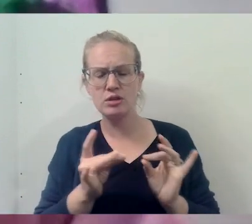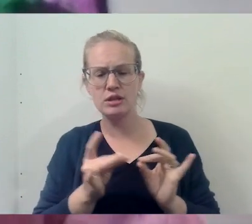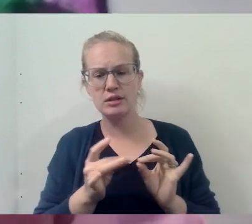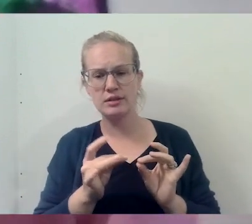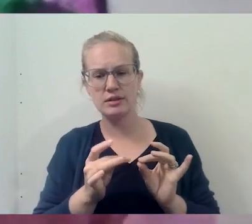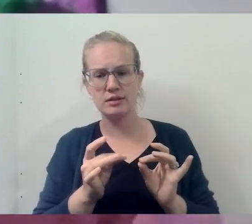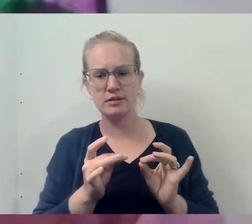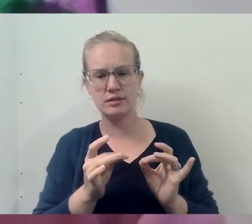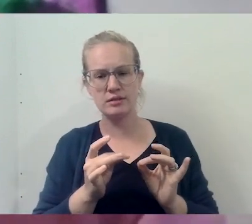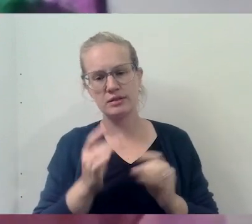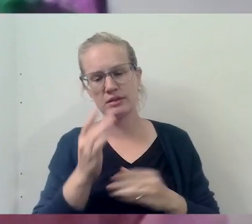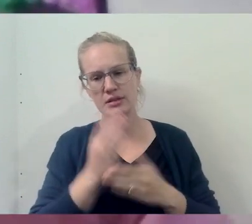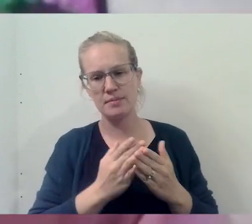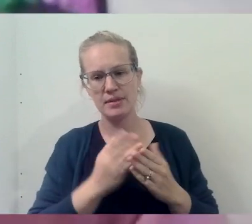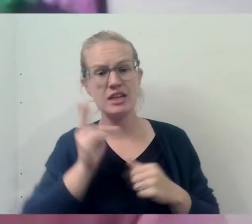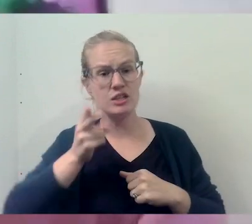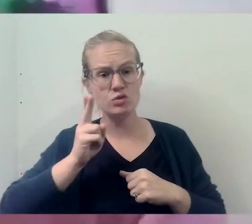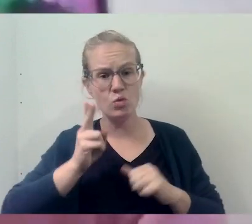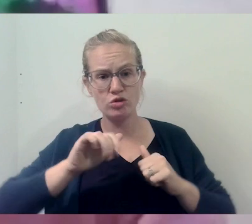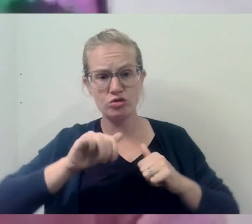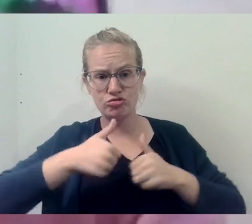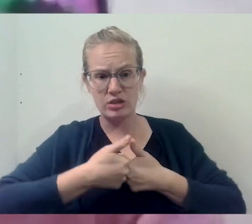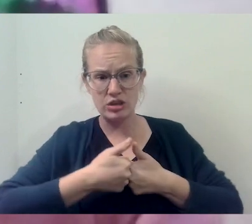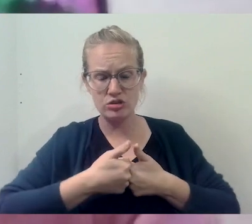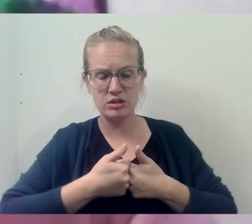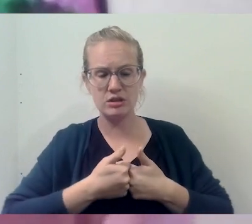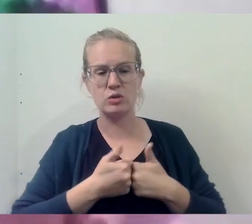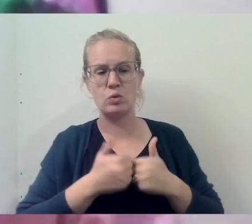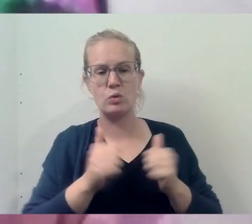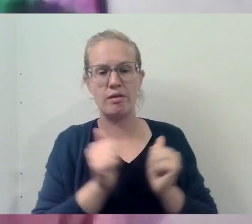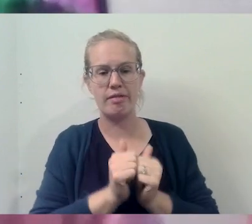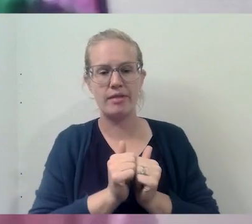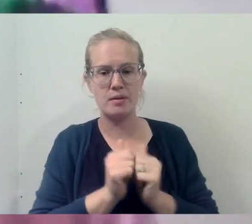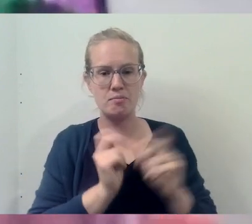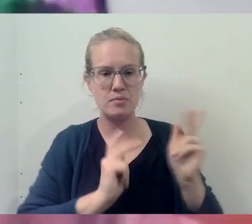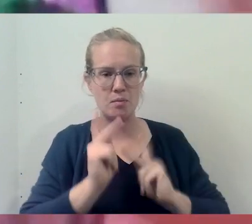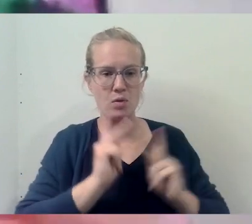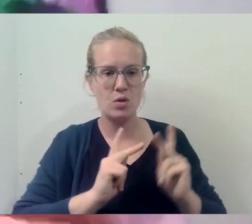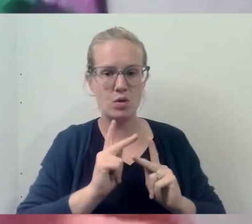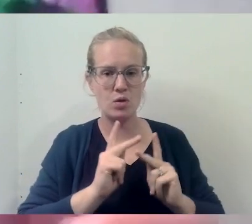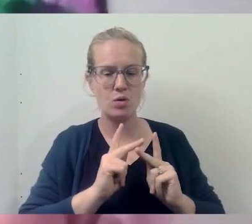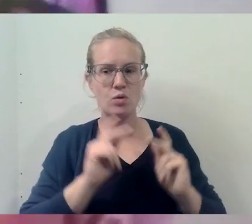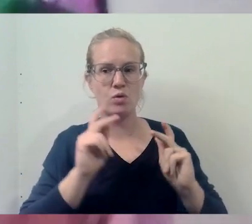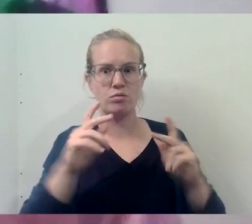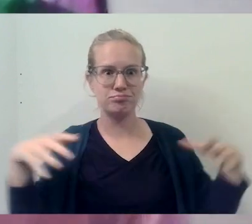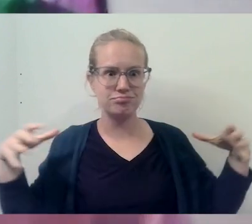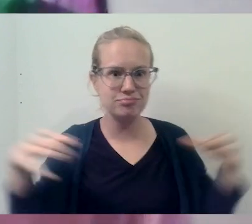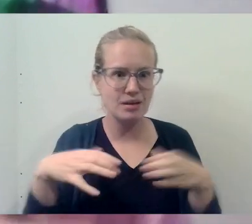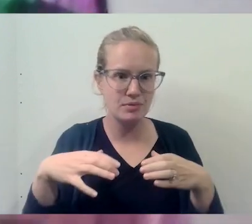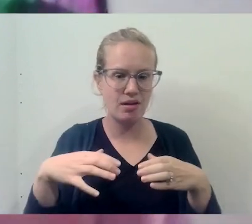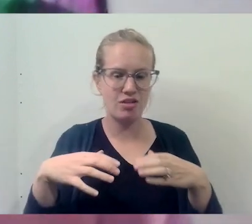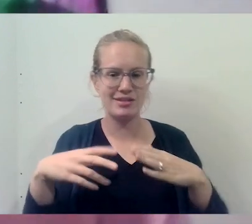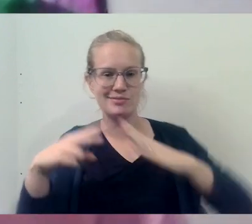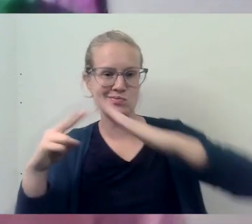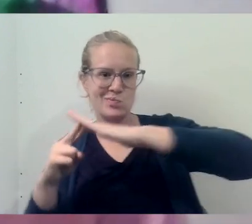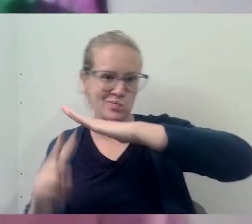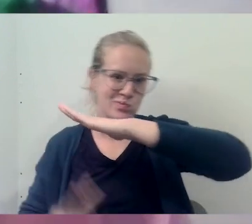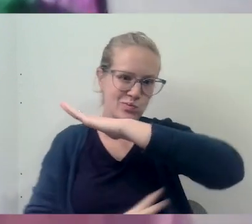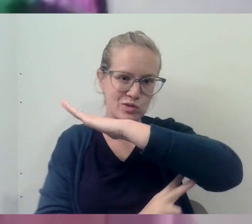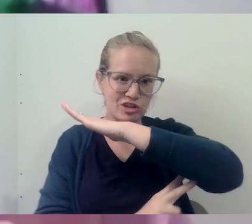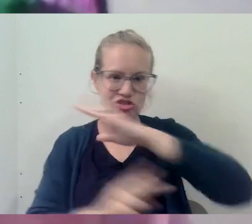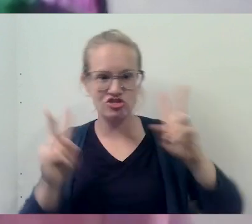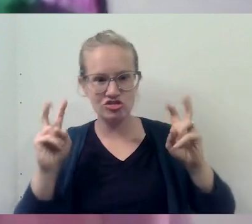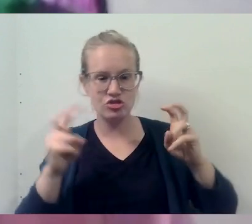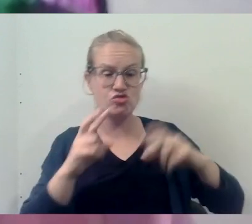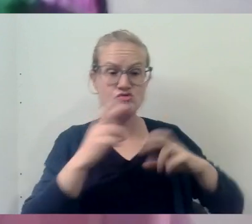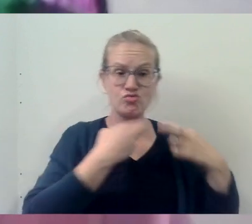maybe some of the historical challenge there in terms of people who could come together who can bridge the gap between religion,